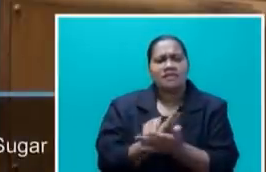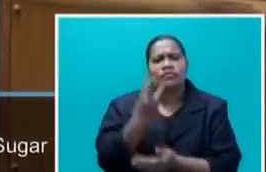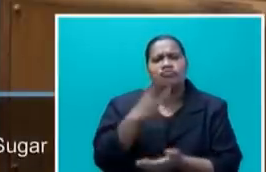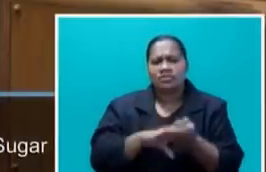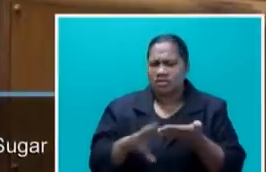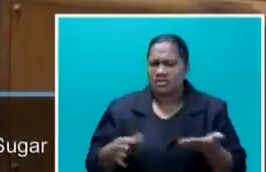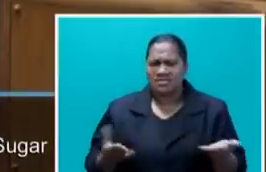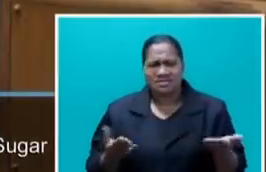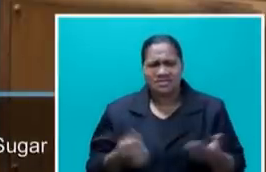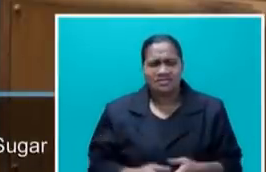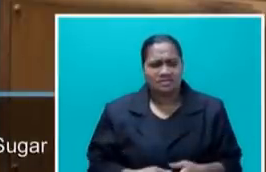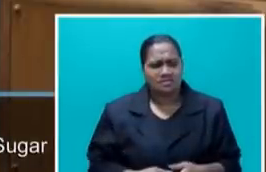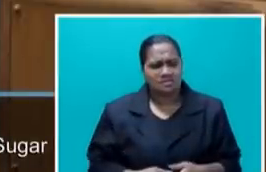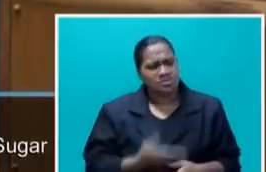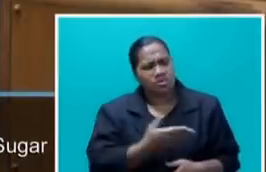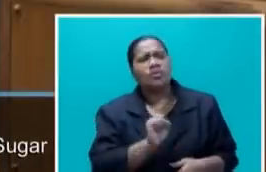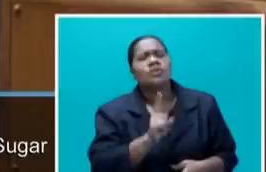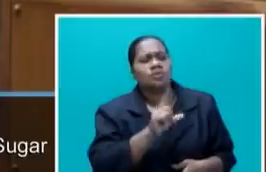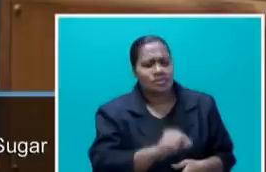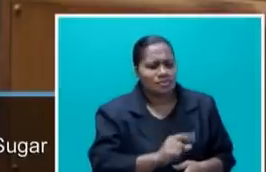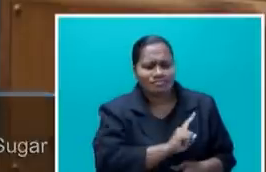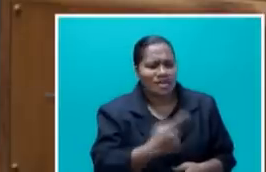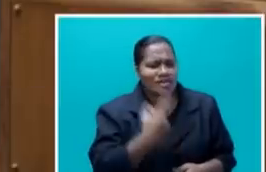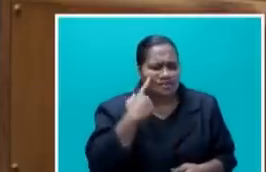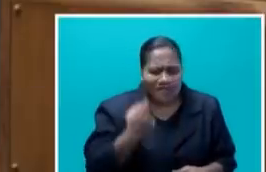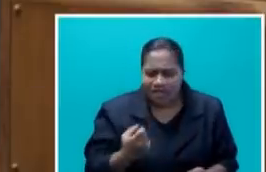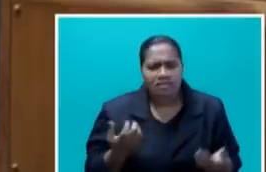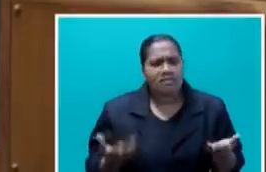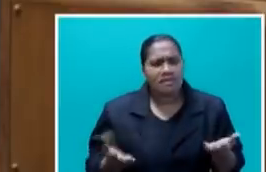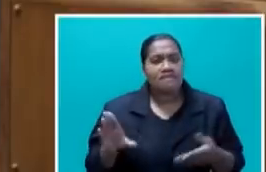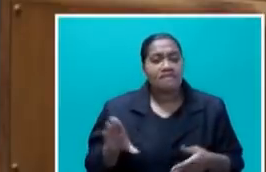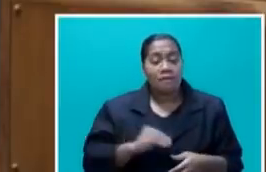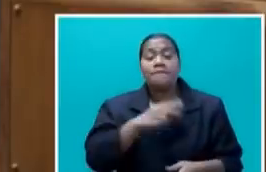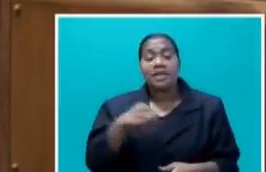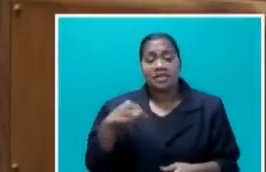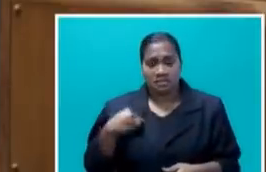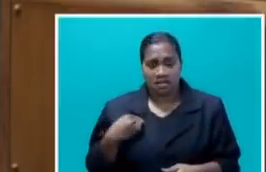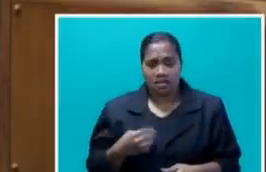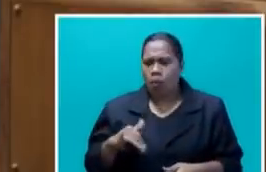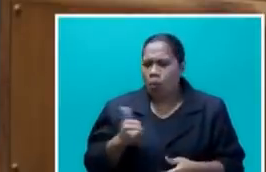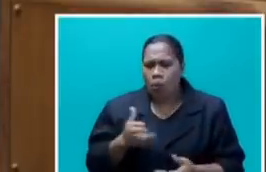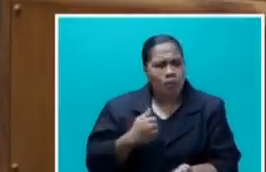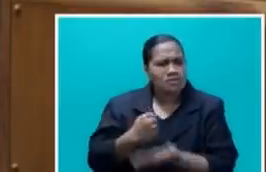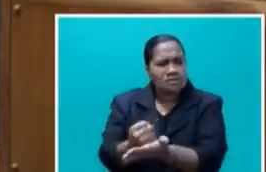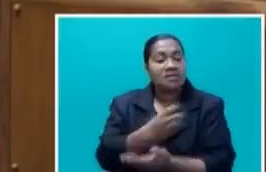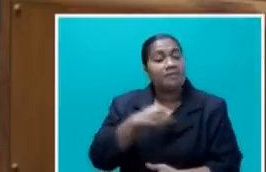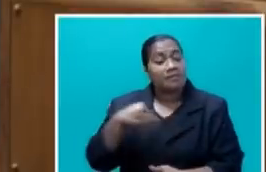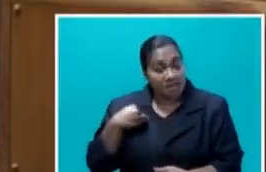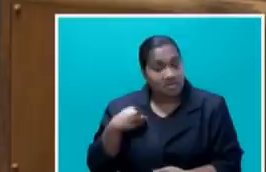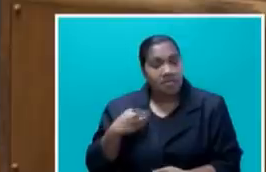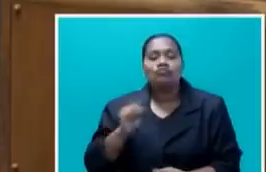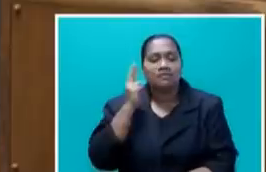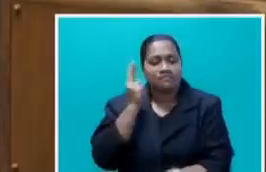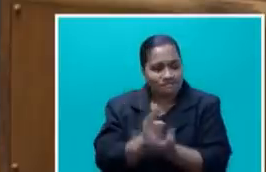on the part. All she has to do is find out from the Minister or the Assistant Minister what the